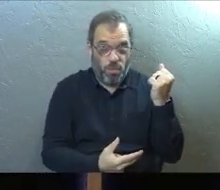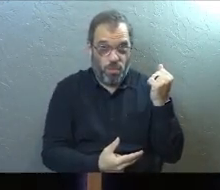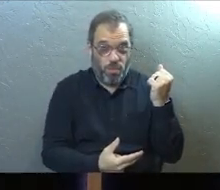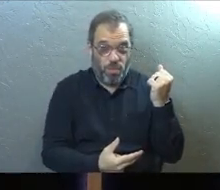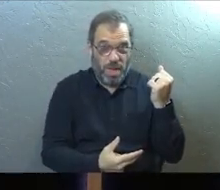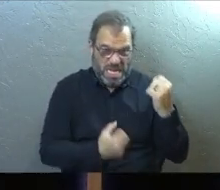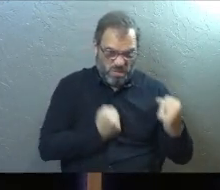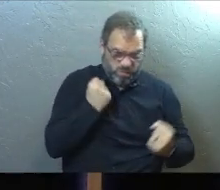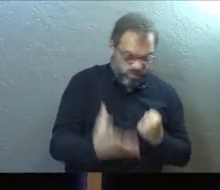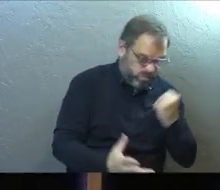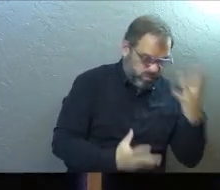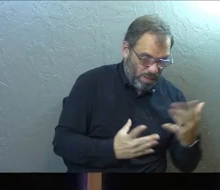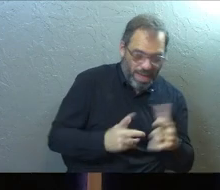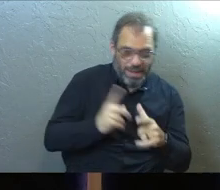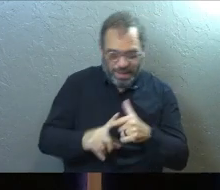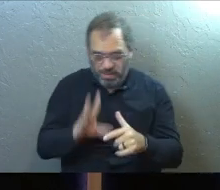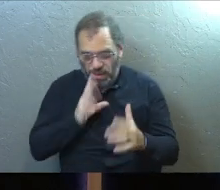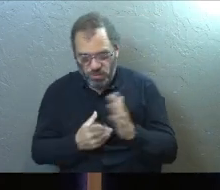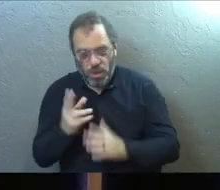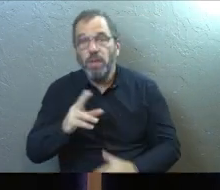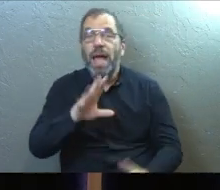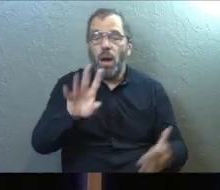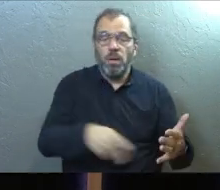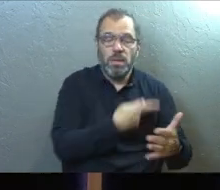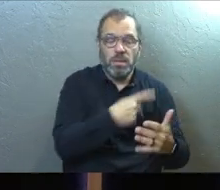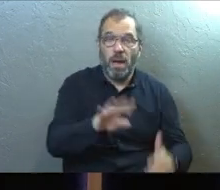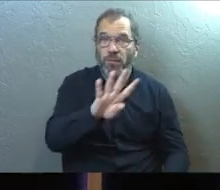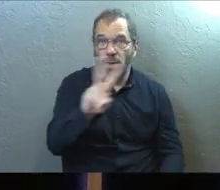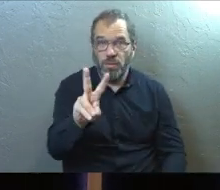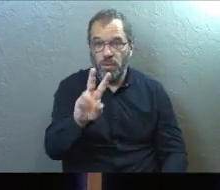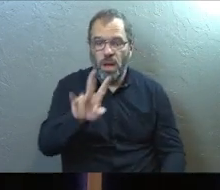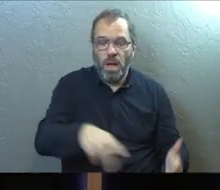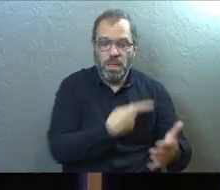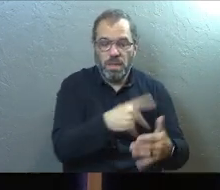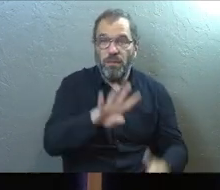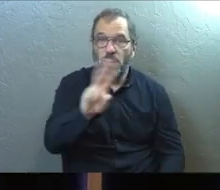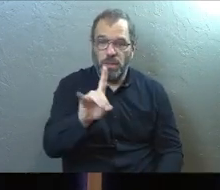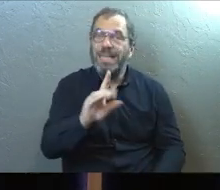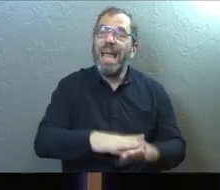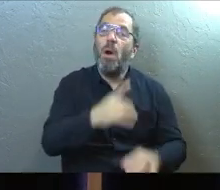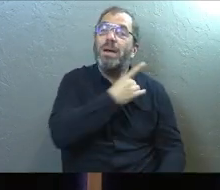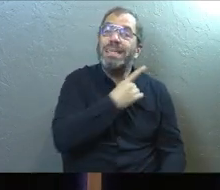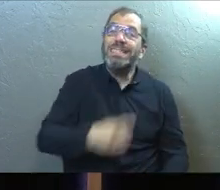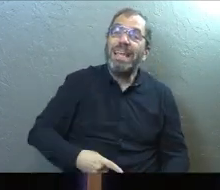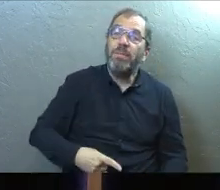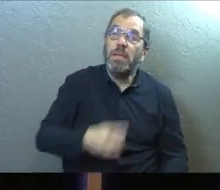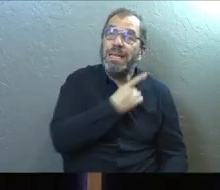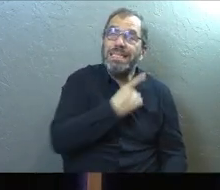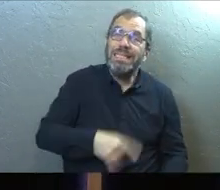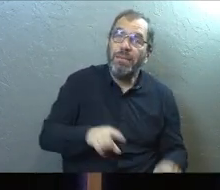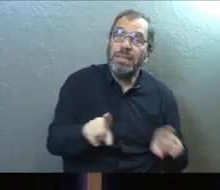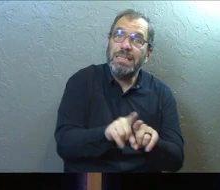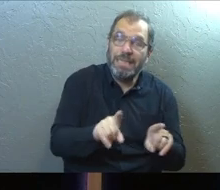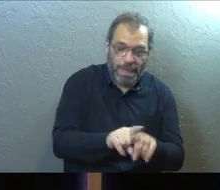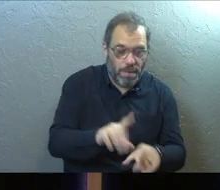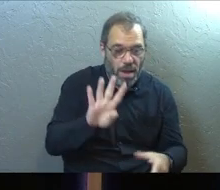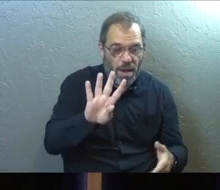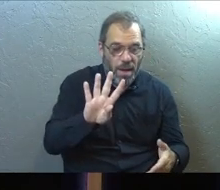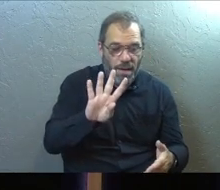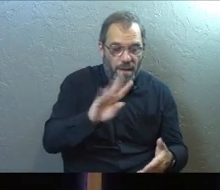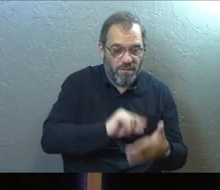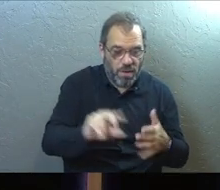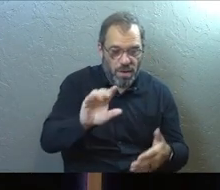I love that. So I'm going to go to Psalm 42 here for just a second, because it's another time where David does the exact same thing. Psalm 42 11,